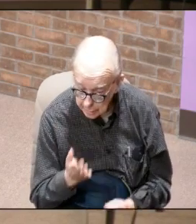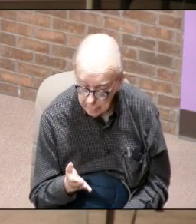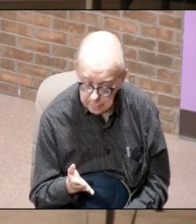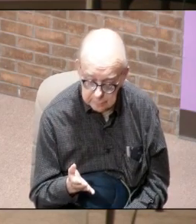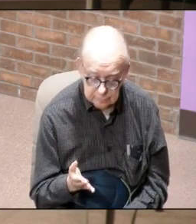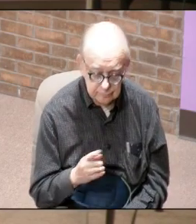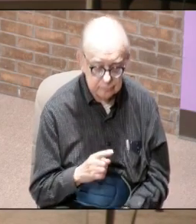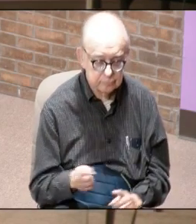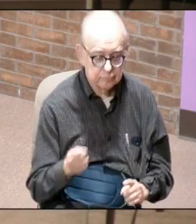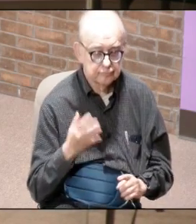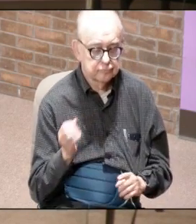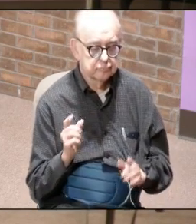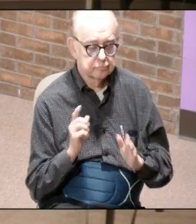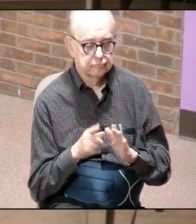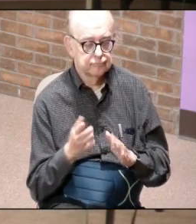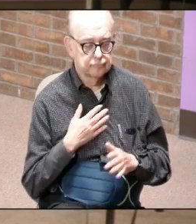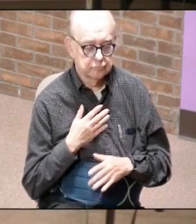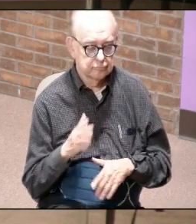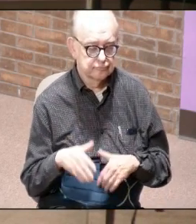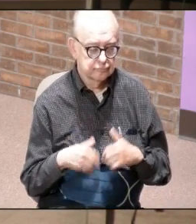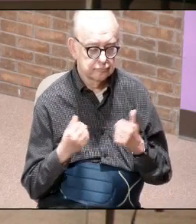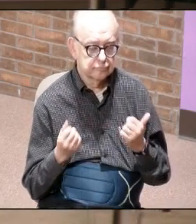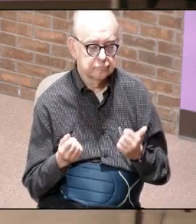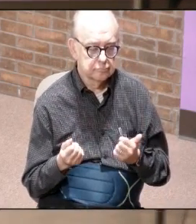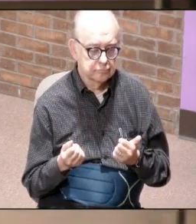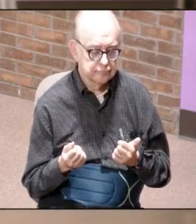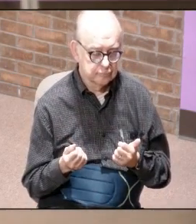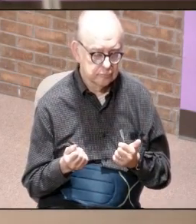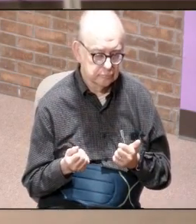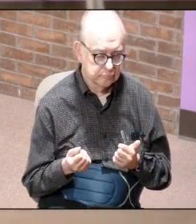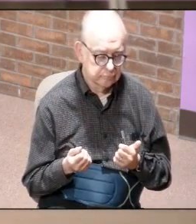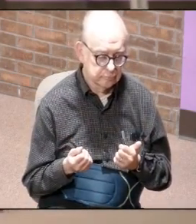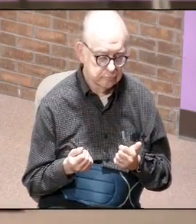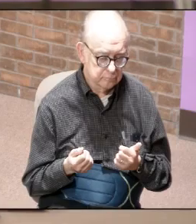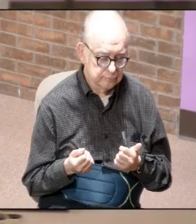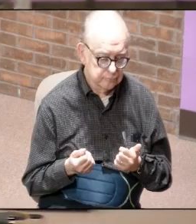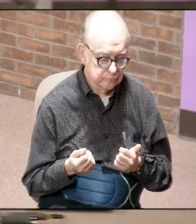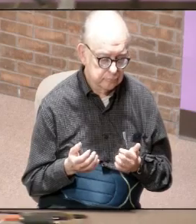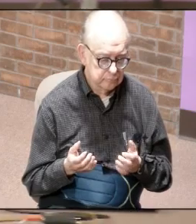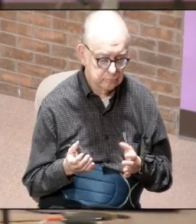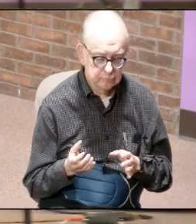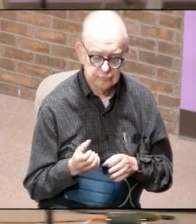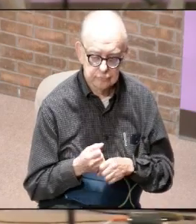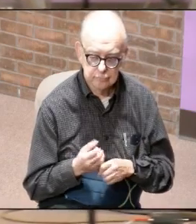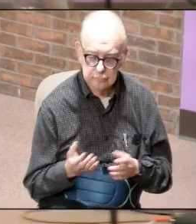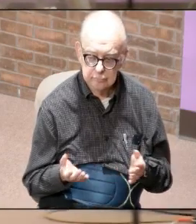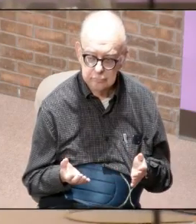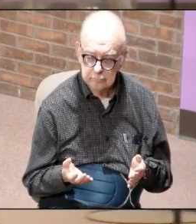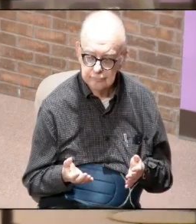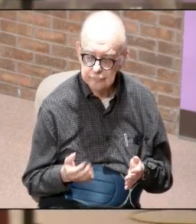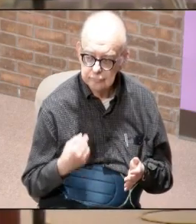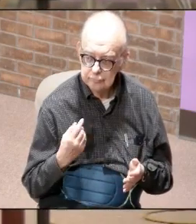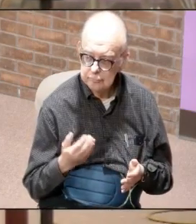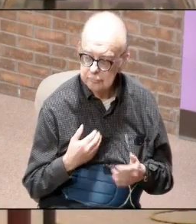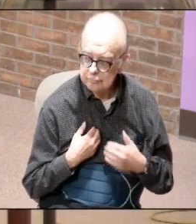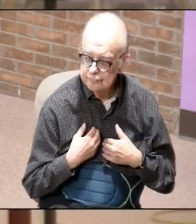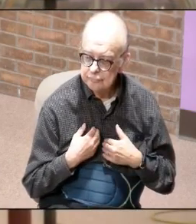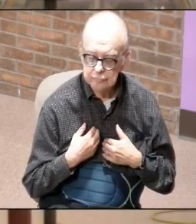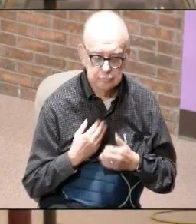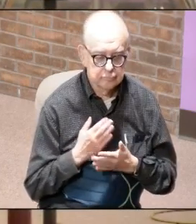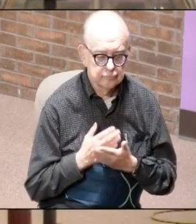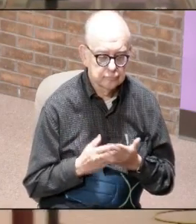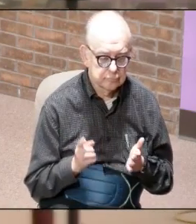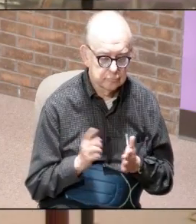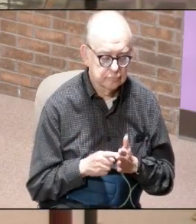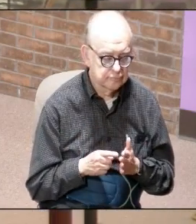but the best moments of my life you know you've got we've all got some of these moments